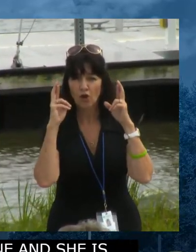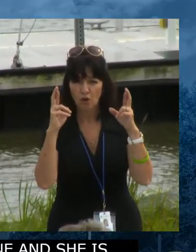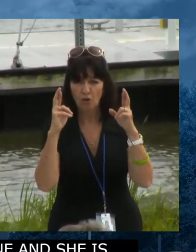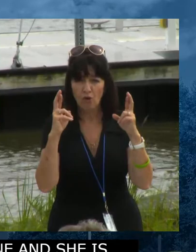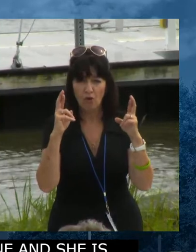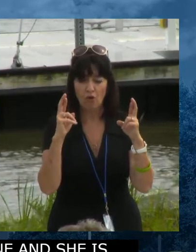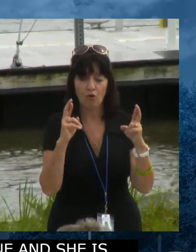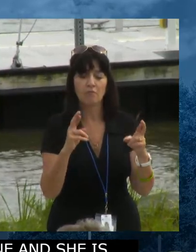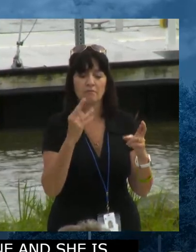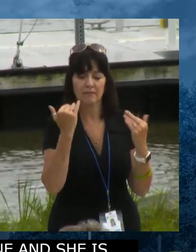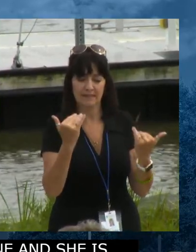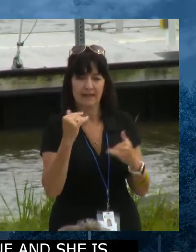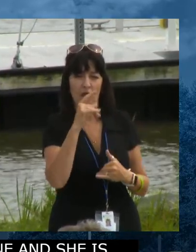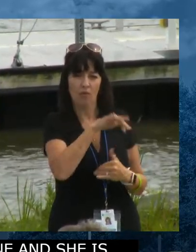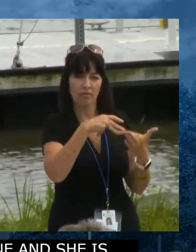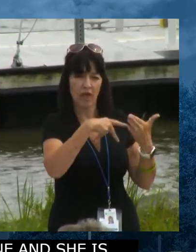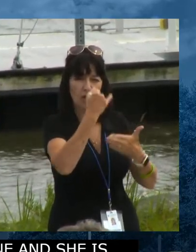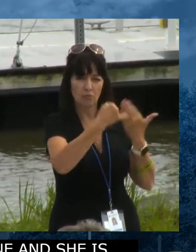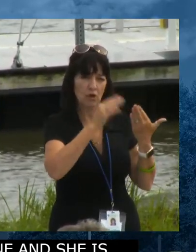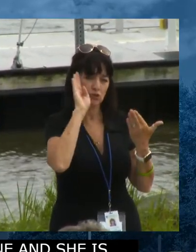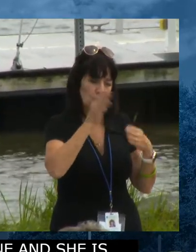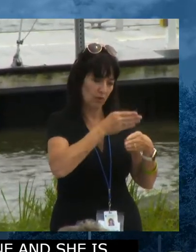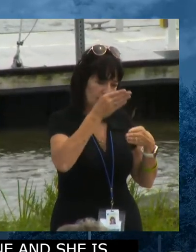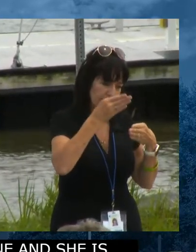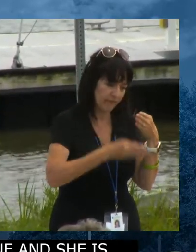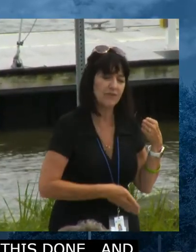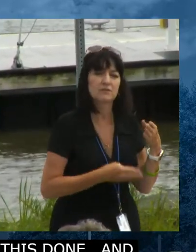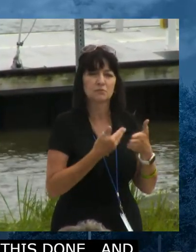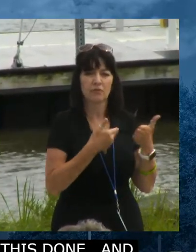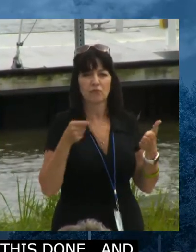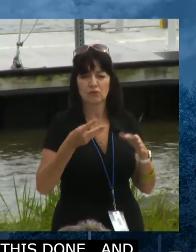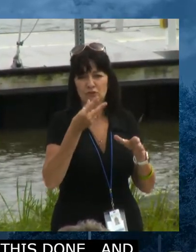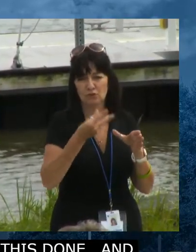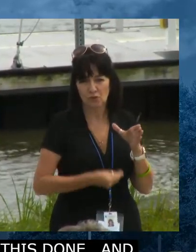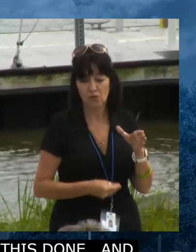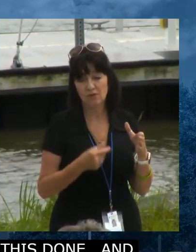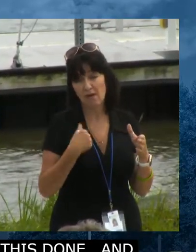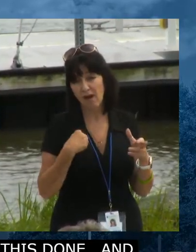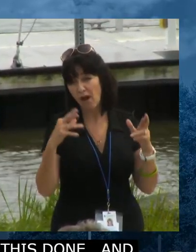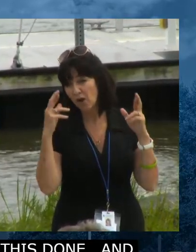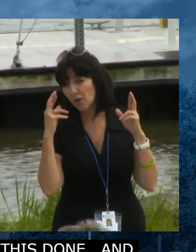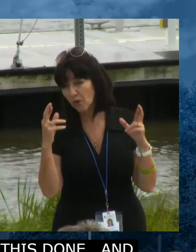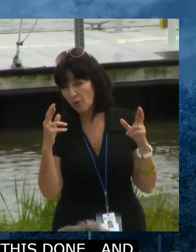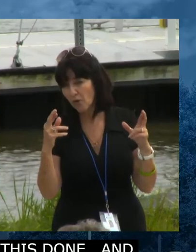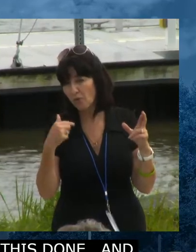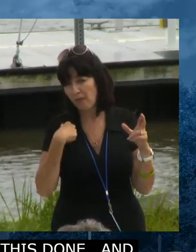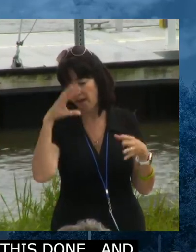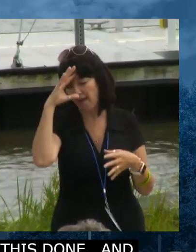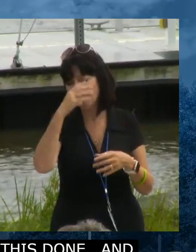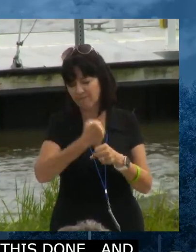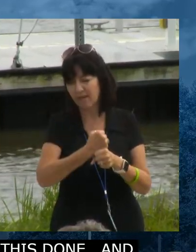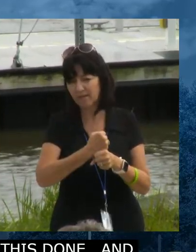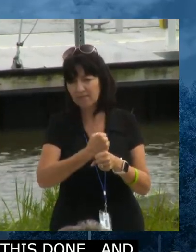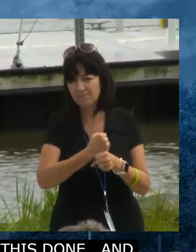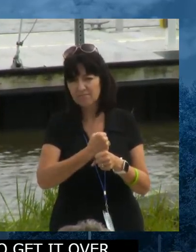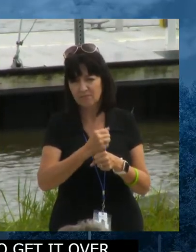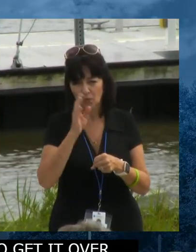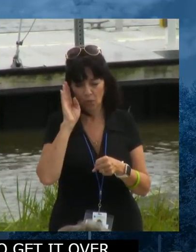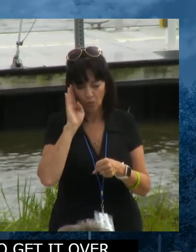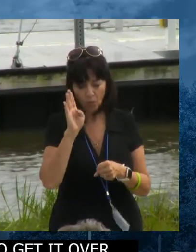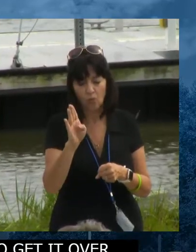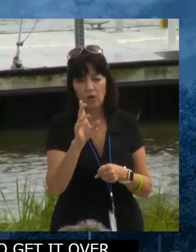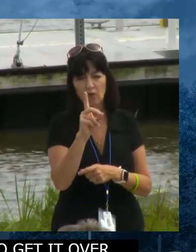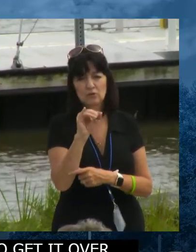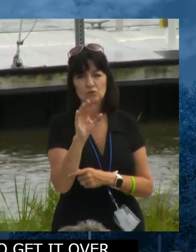that over the goal line and get it completed. And that I hope, I hope and have faith that that will do it. And I also have hope and faith